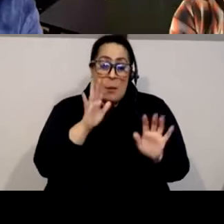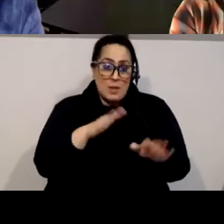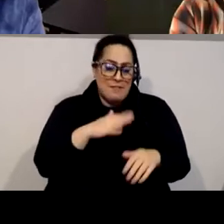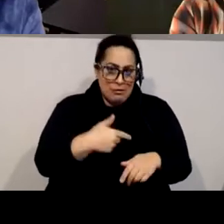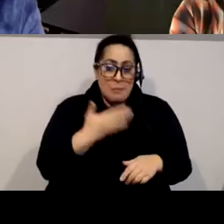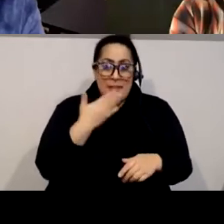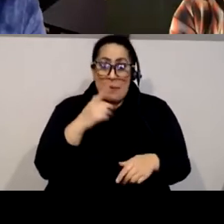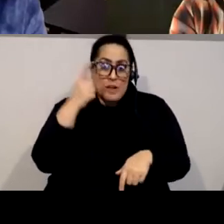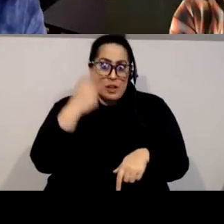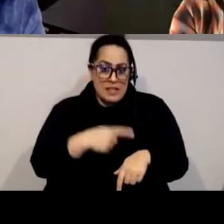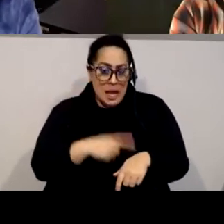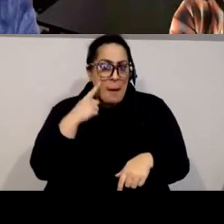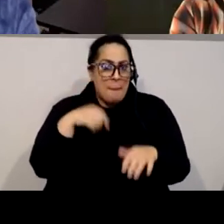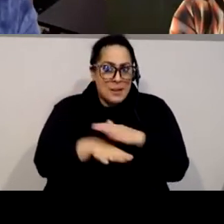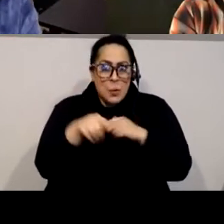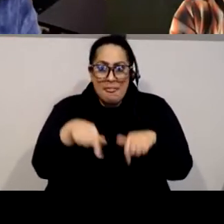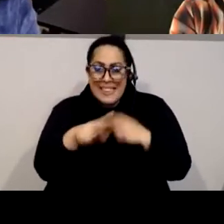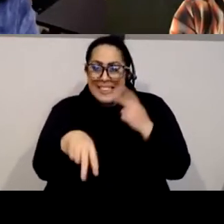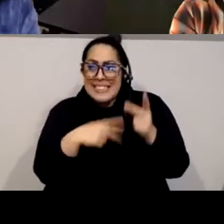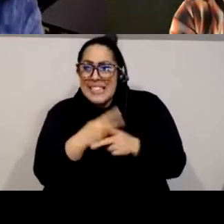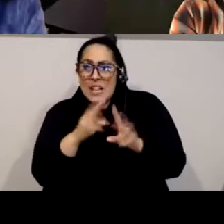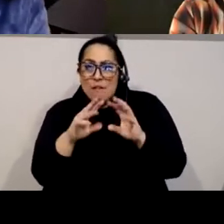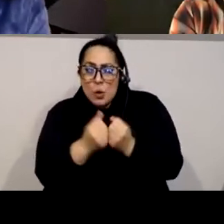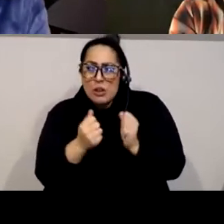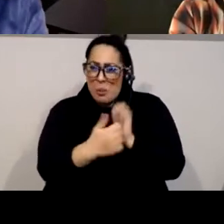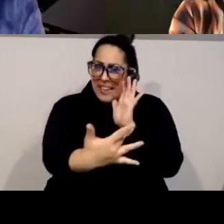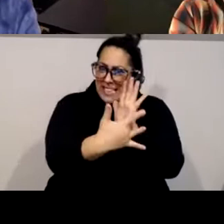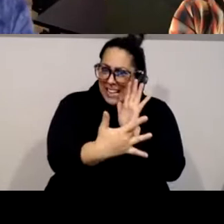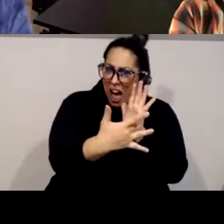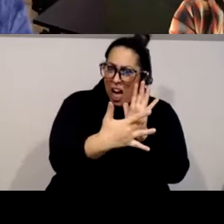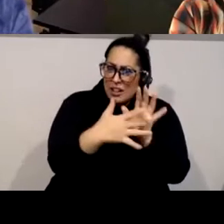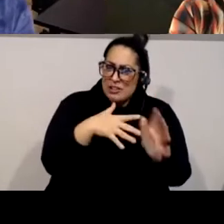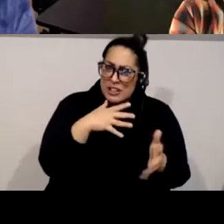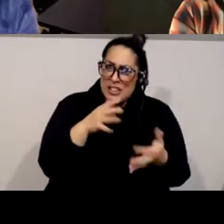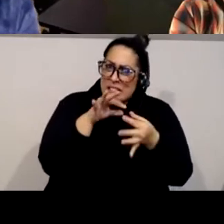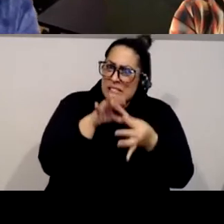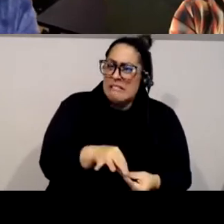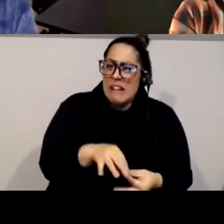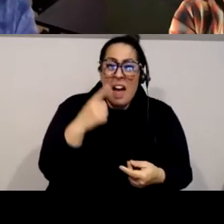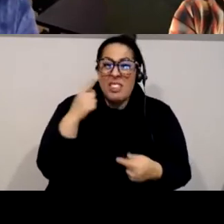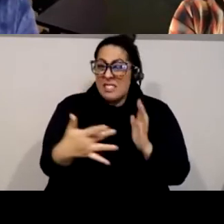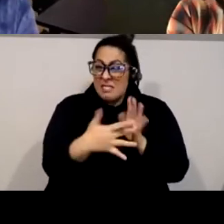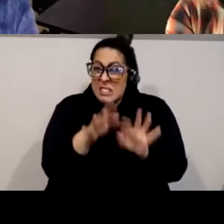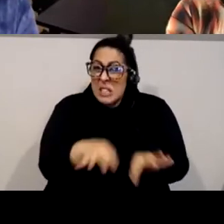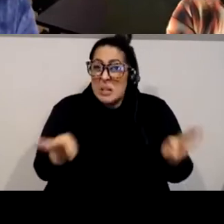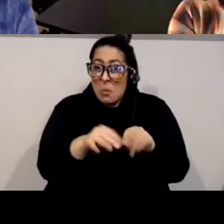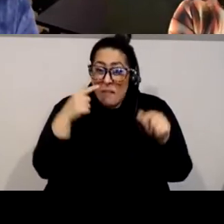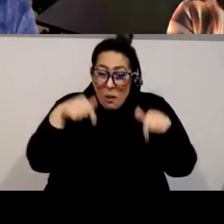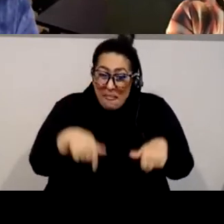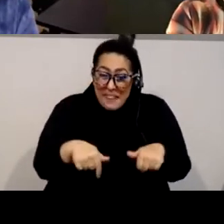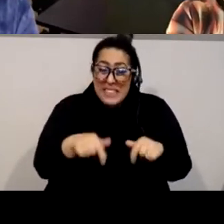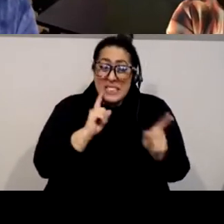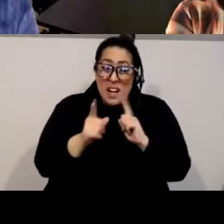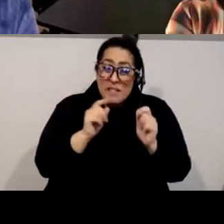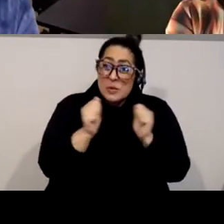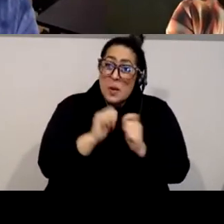technology and the sort of the fact that where the technology is headquartered, which I think is really important for this conversation we're going to have about cultural appropriation